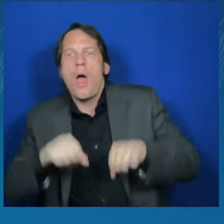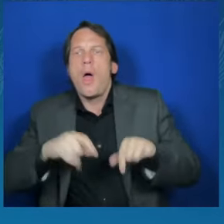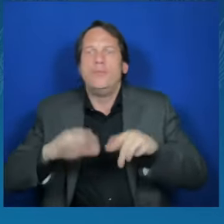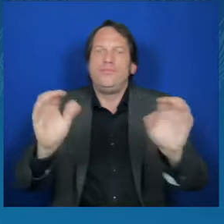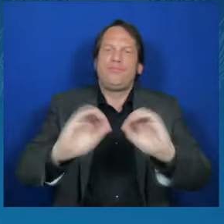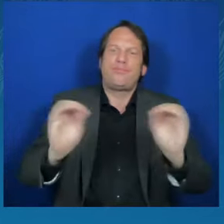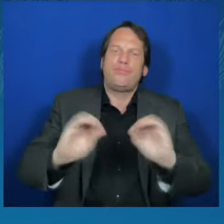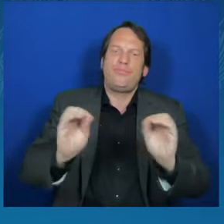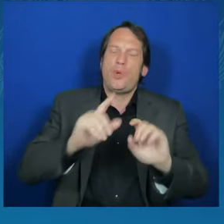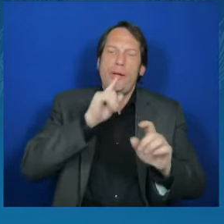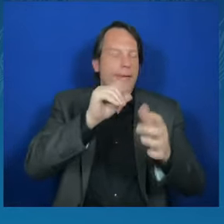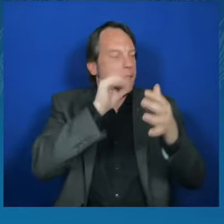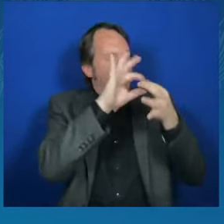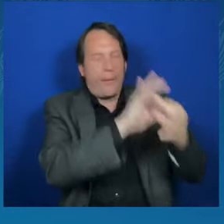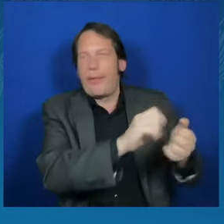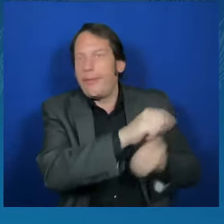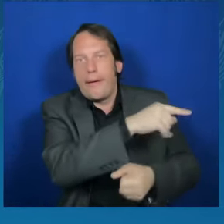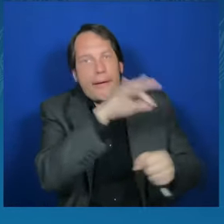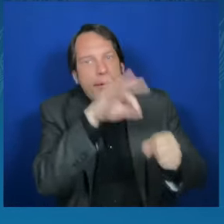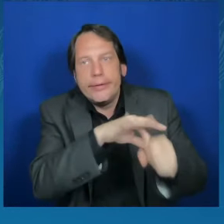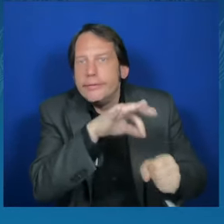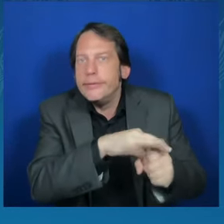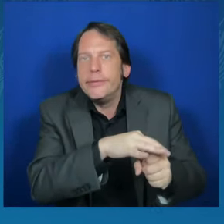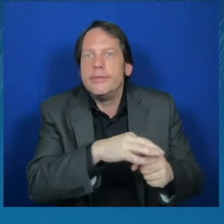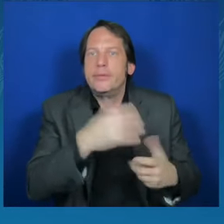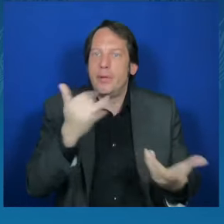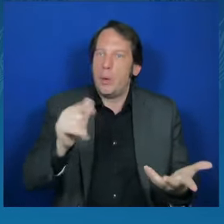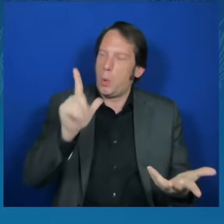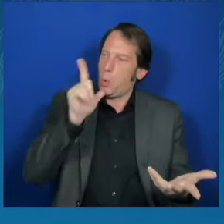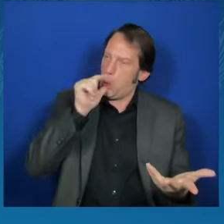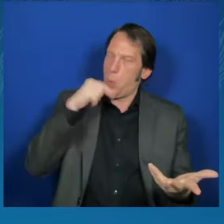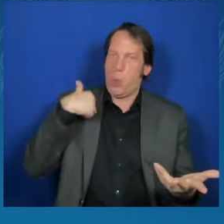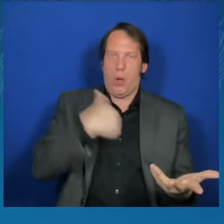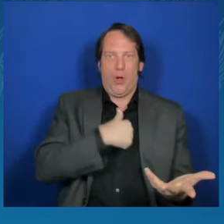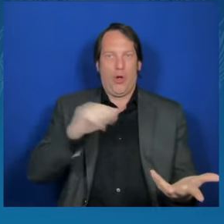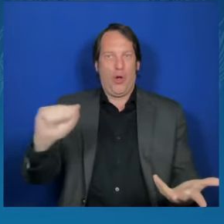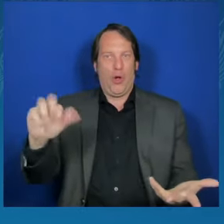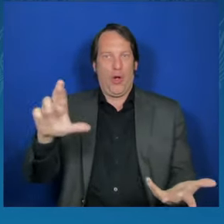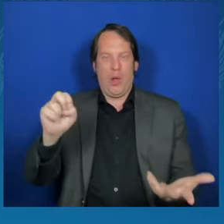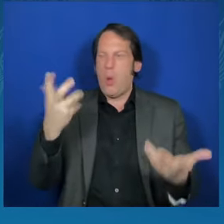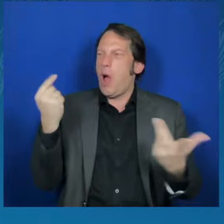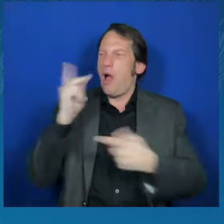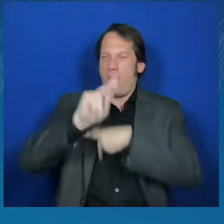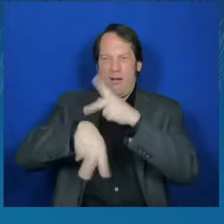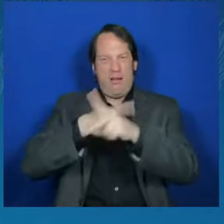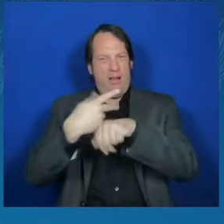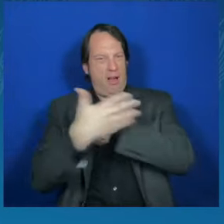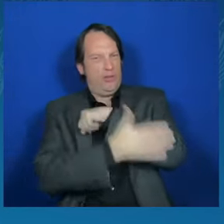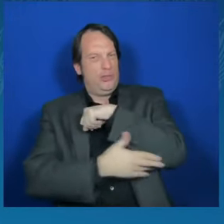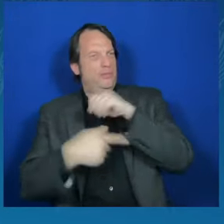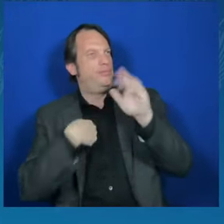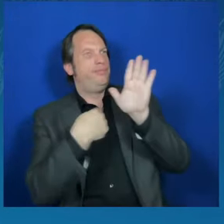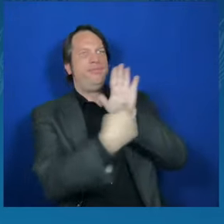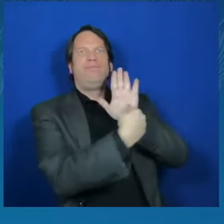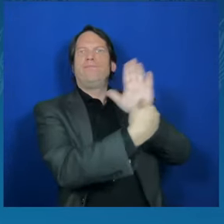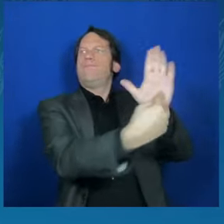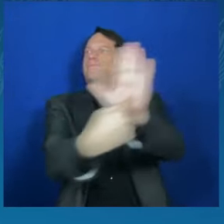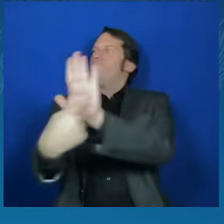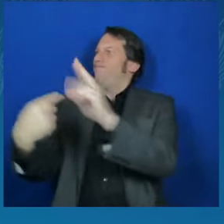are and what kind of country we want to be. One that stands with our friends.